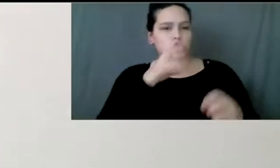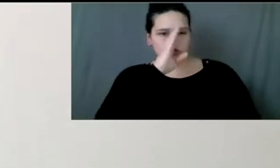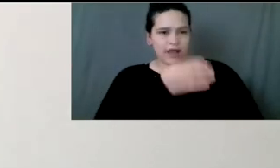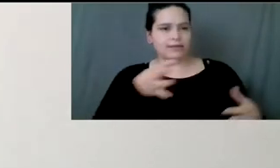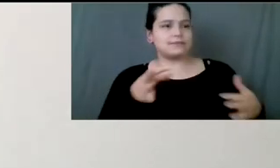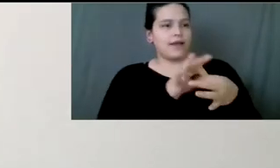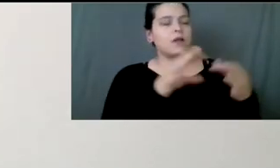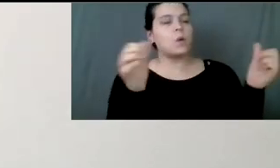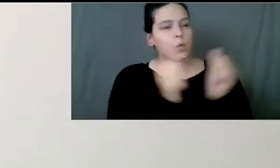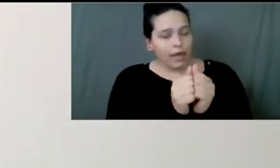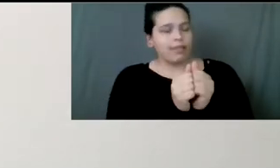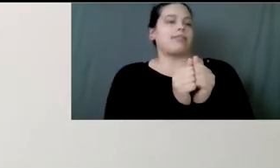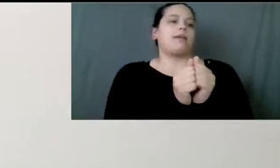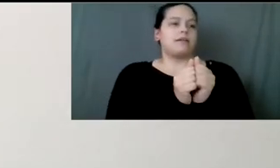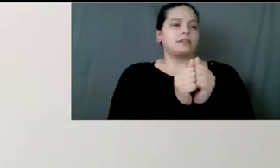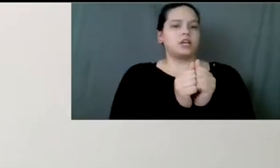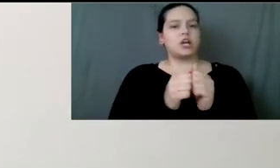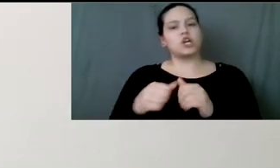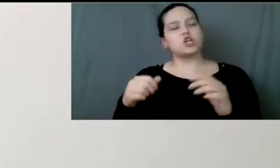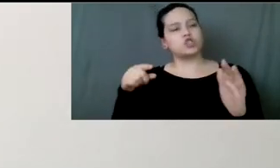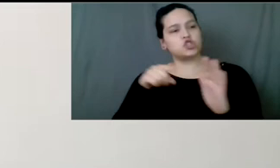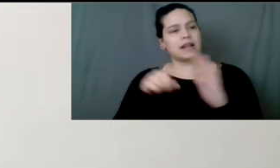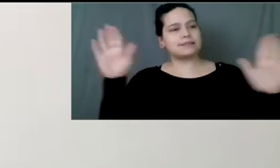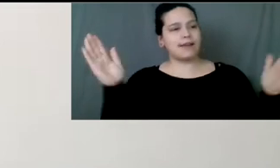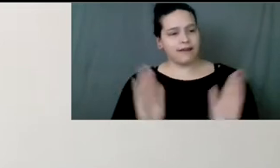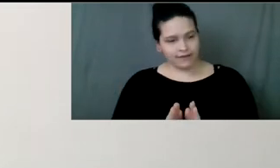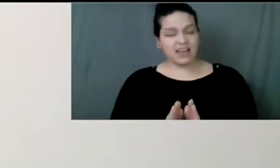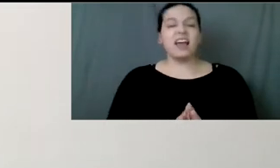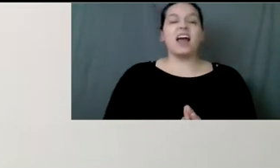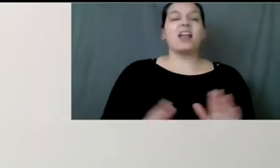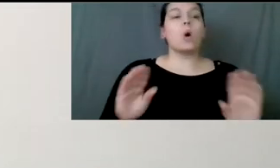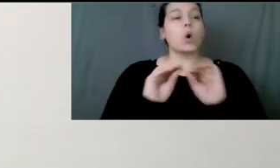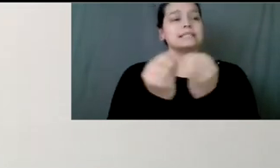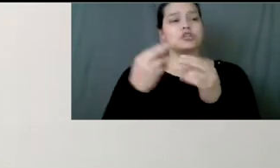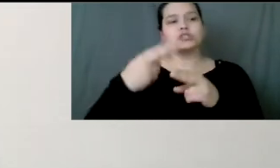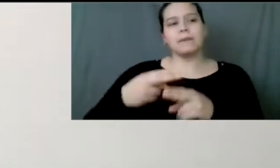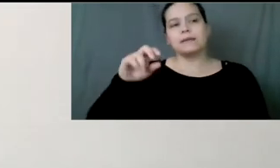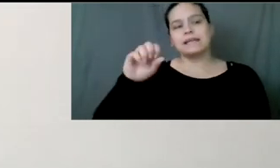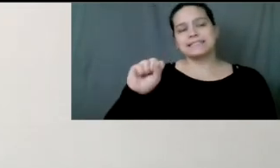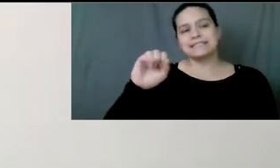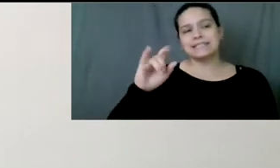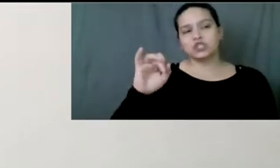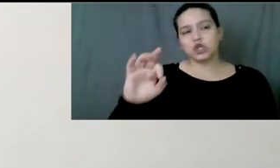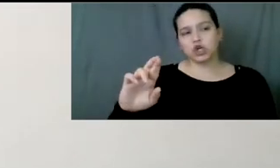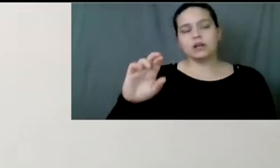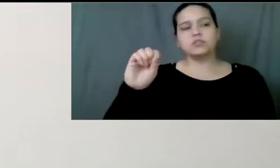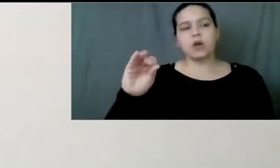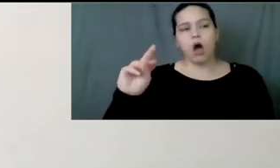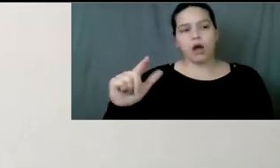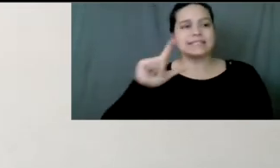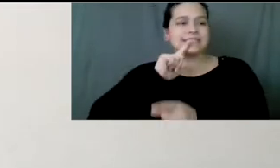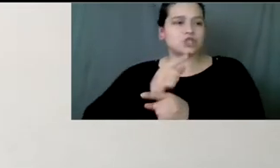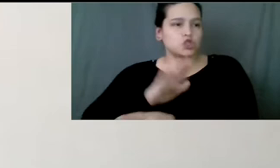SisterSong defines reproductive justice as the human right to maintain personal bodily